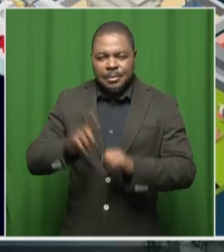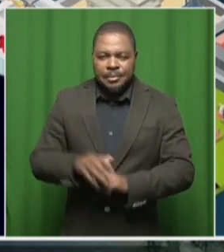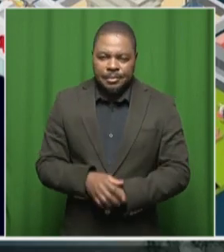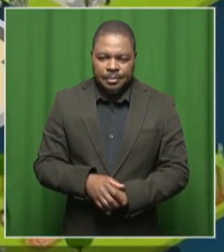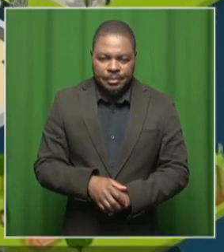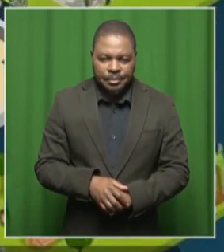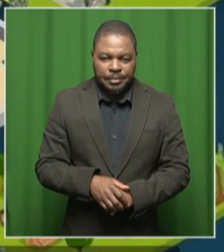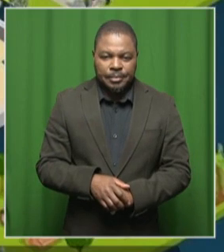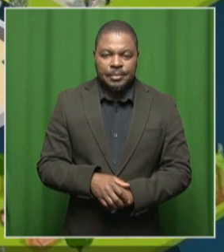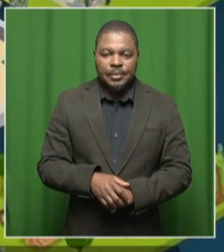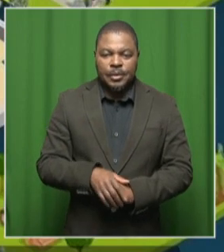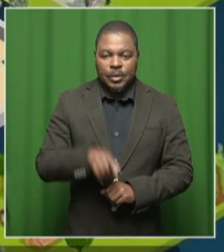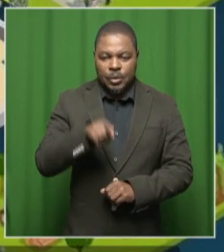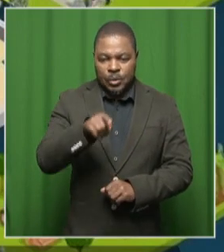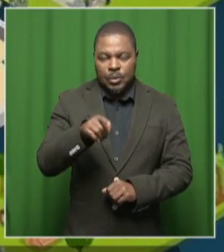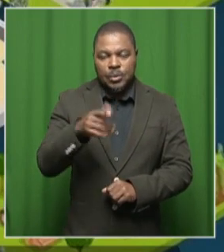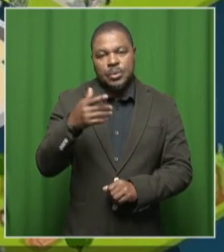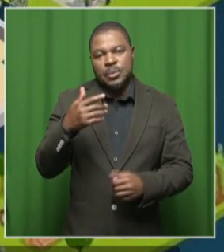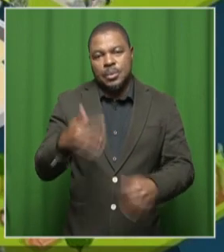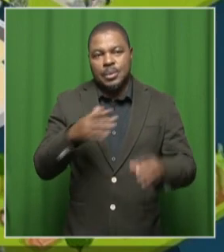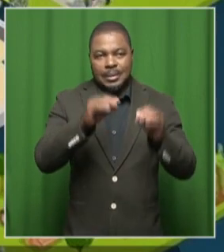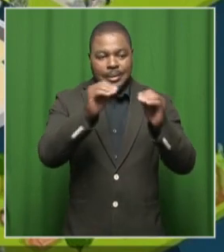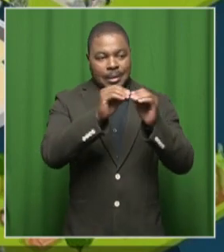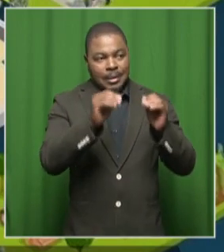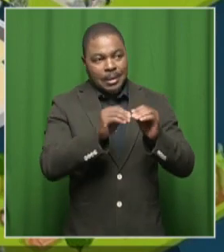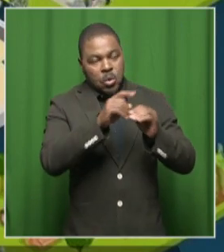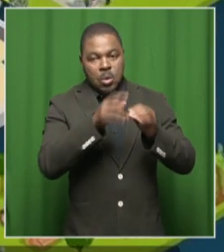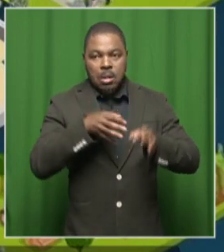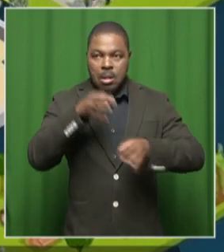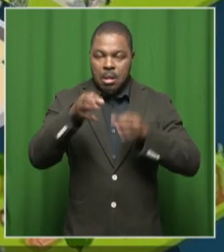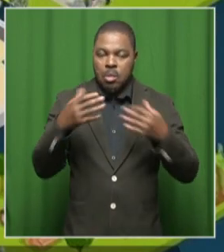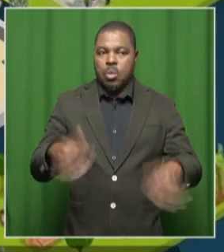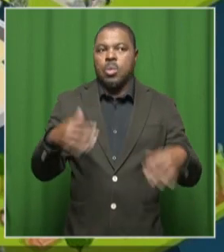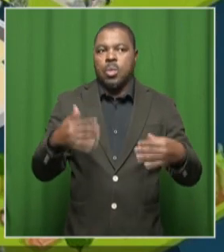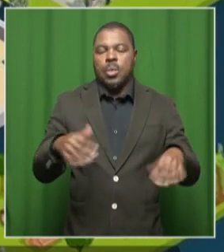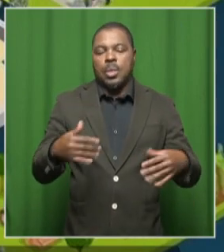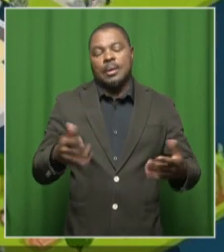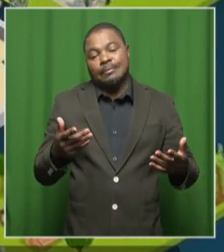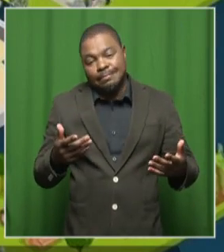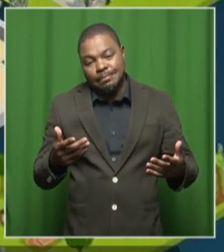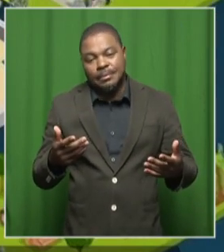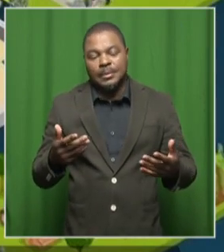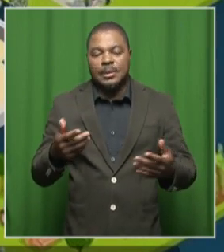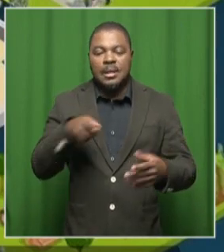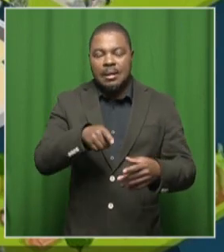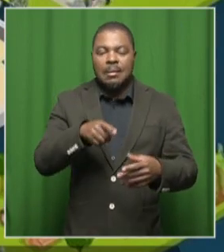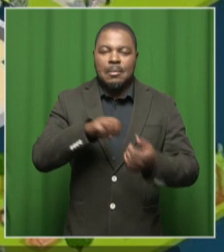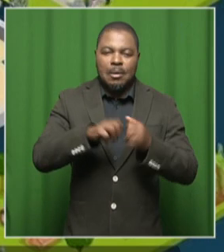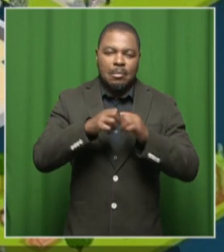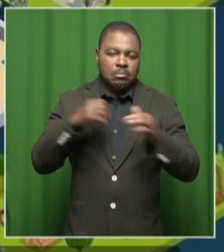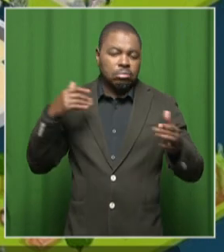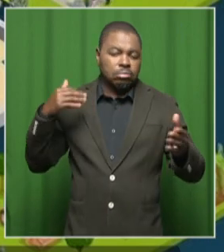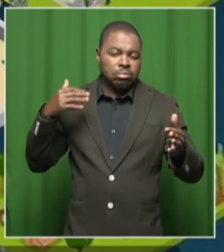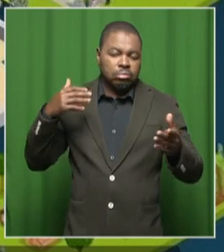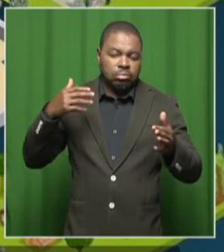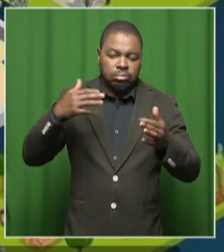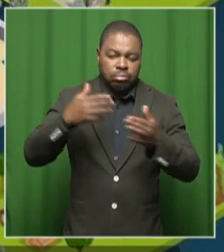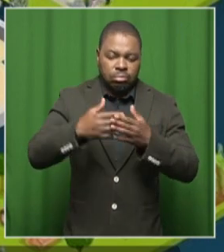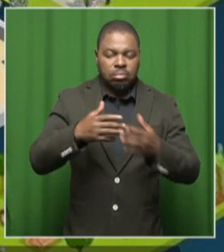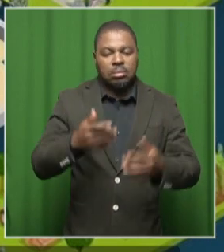Yeah, you've read out some fairly alarming statistics there. And, yeah, it's been going on for a while and I think it's been getting